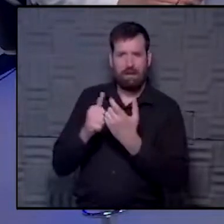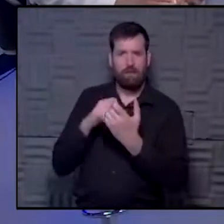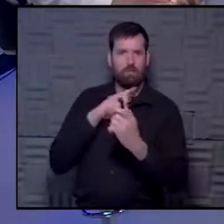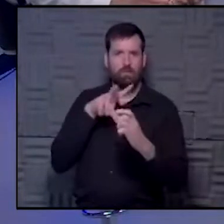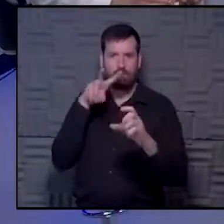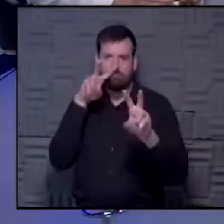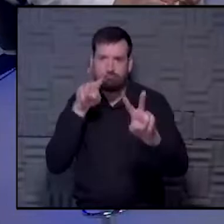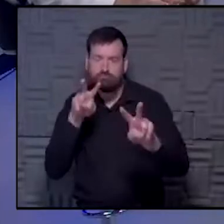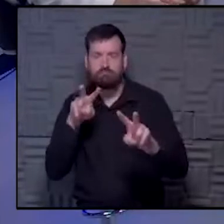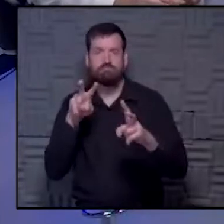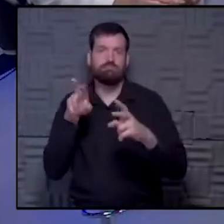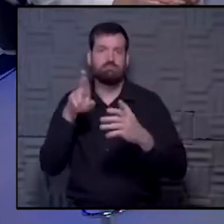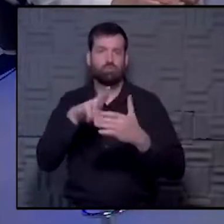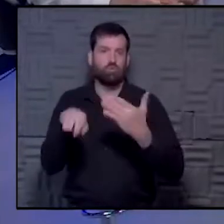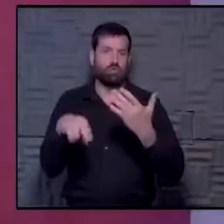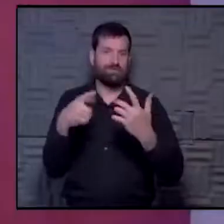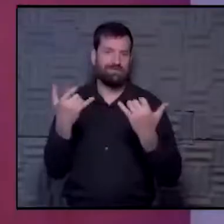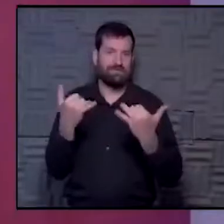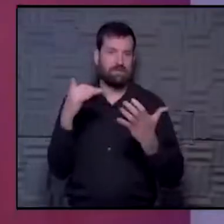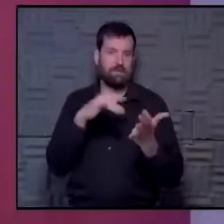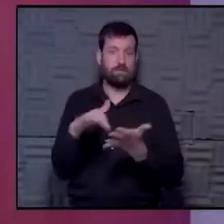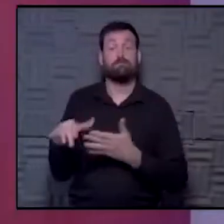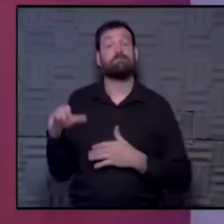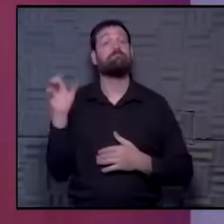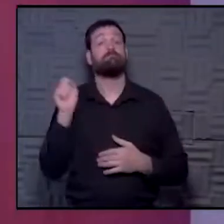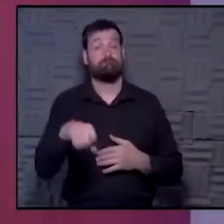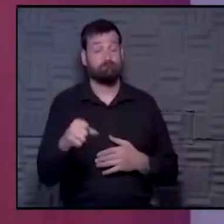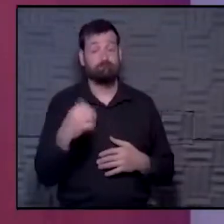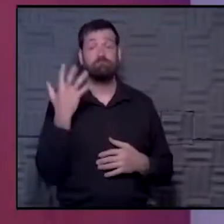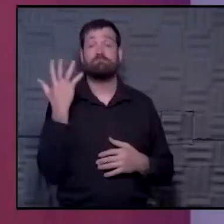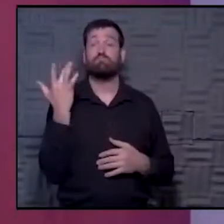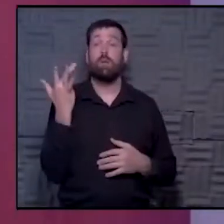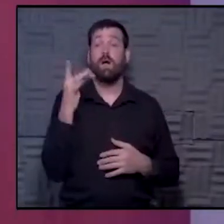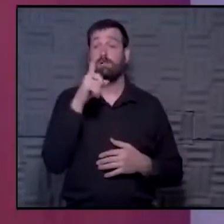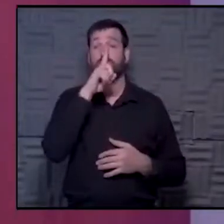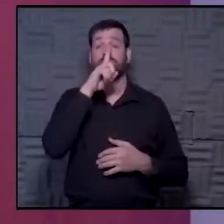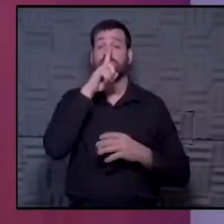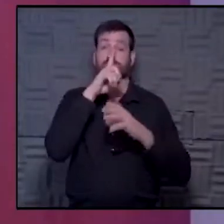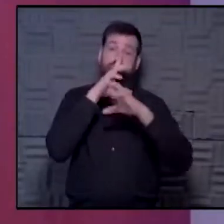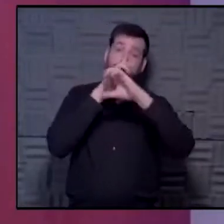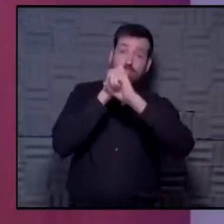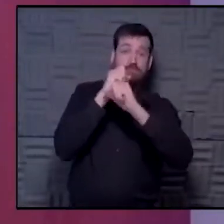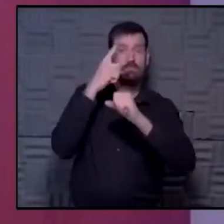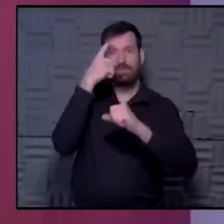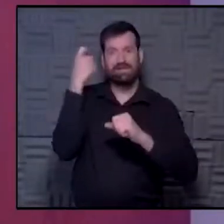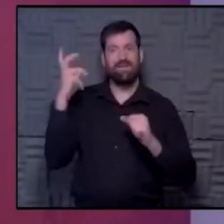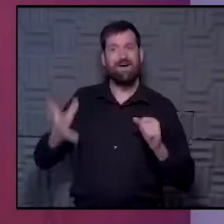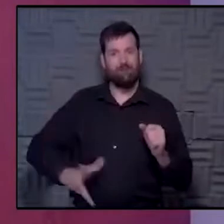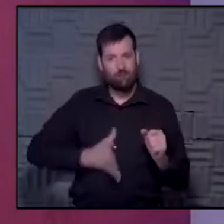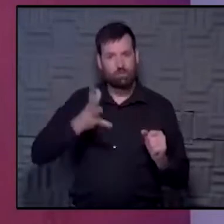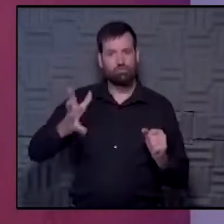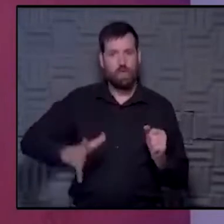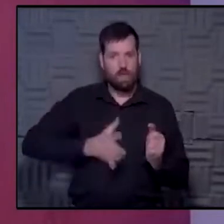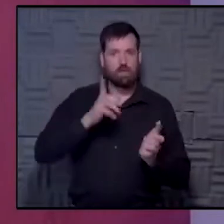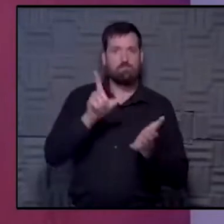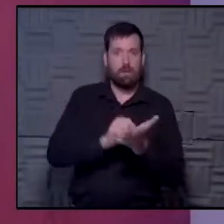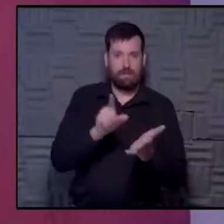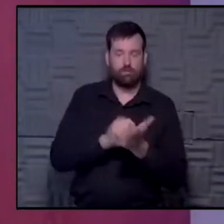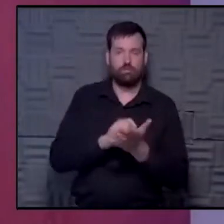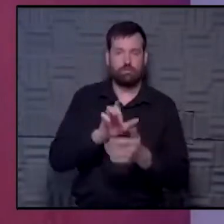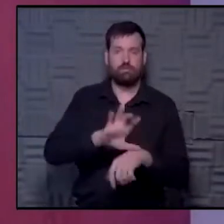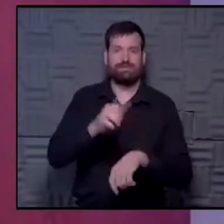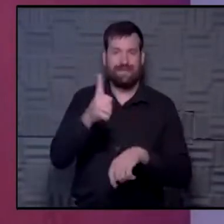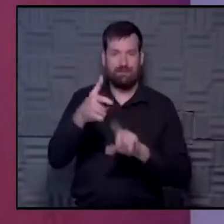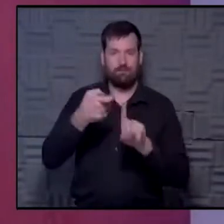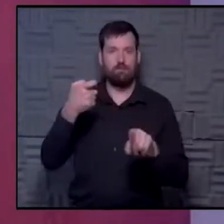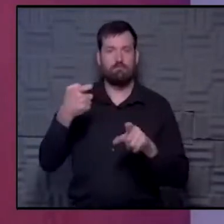and more information on this study? Yes. So the reason it's being held up is because the study is officially being published at 10 a.m. by